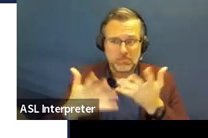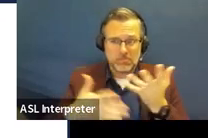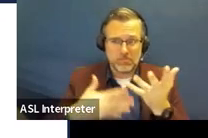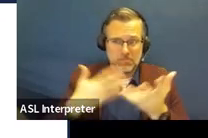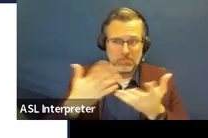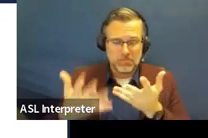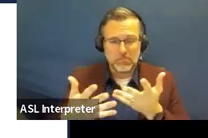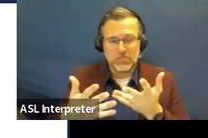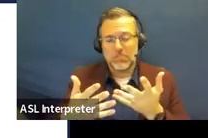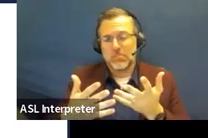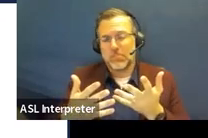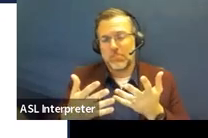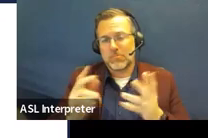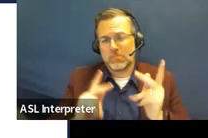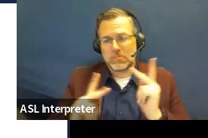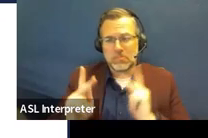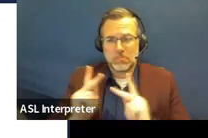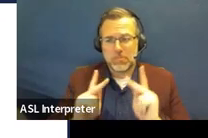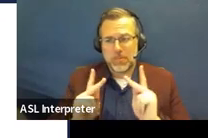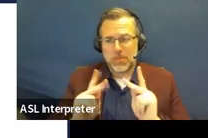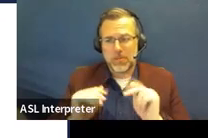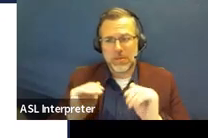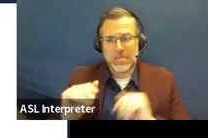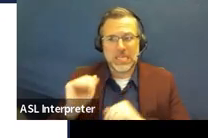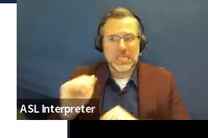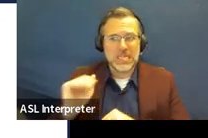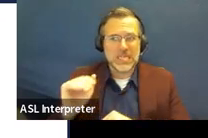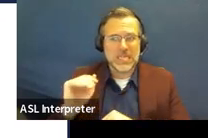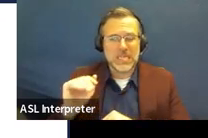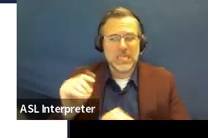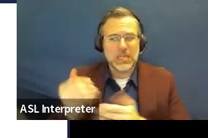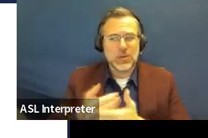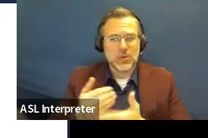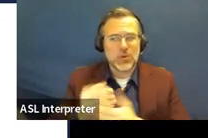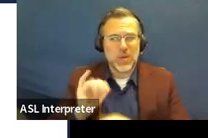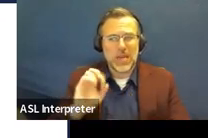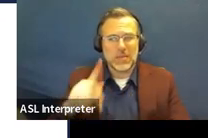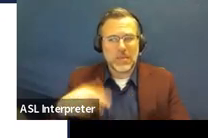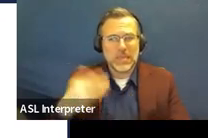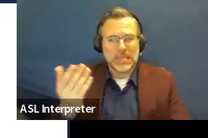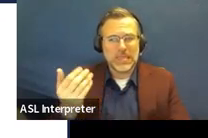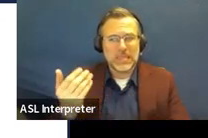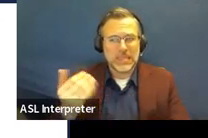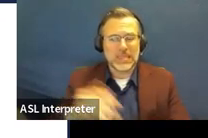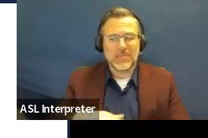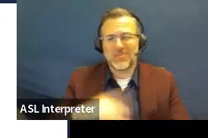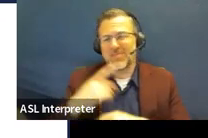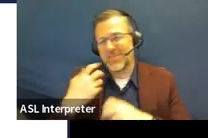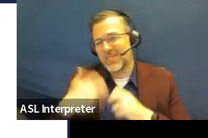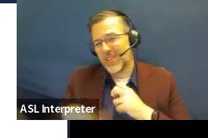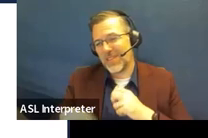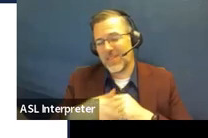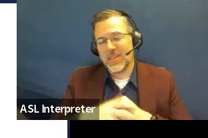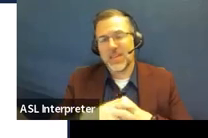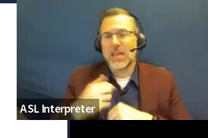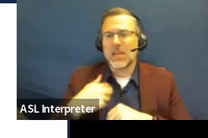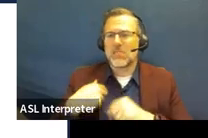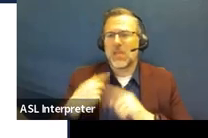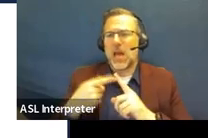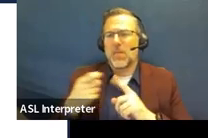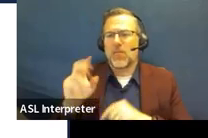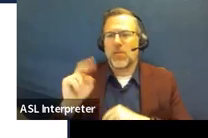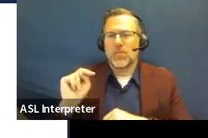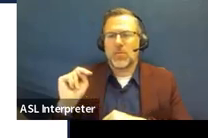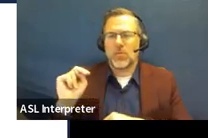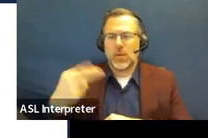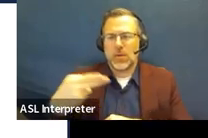people are asking for it, it, it's really hard. And so I come from New Hampshire, New Hampshire,